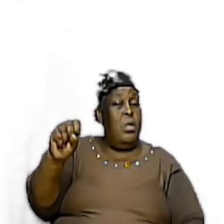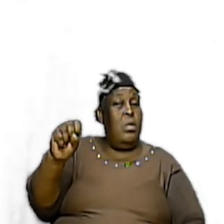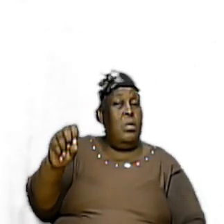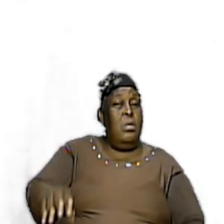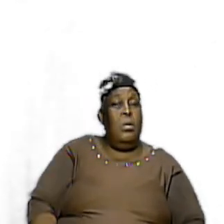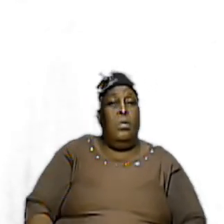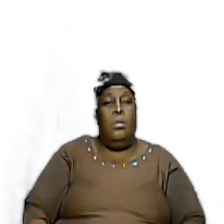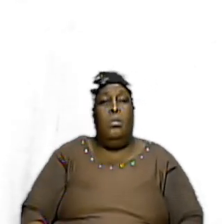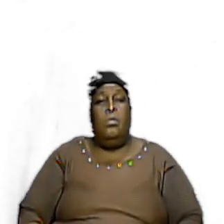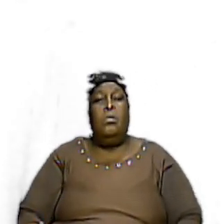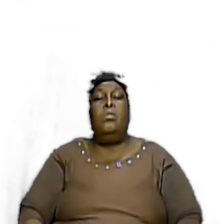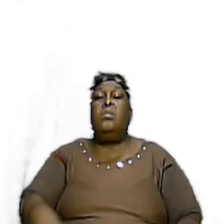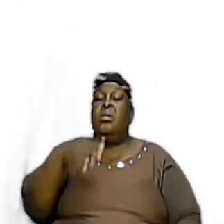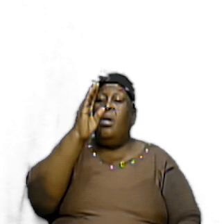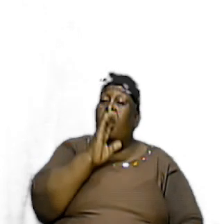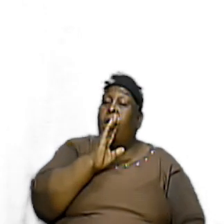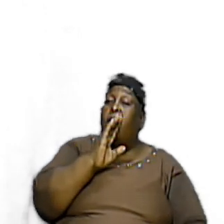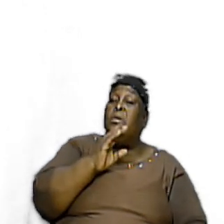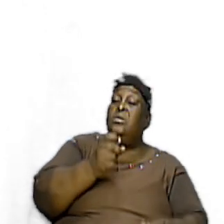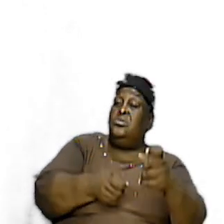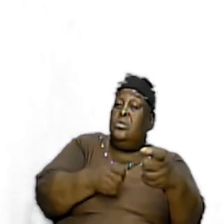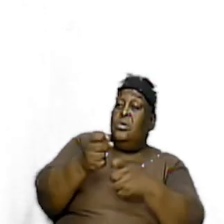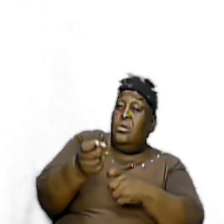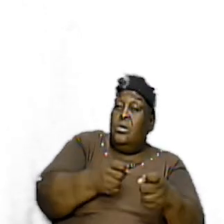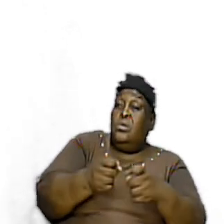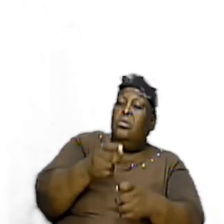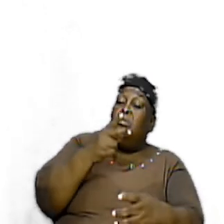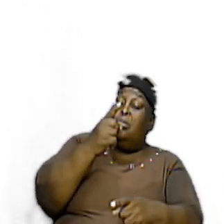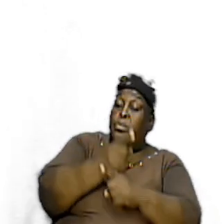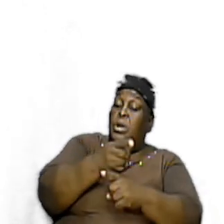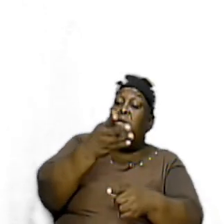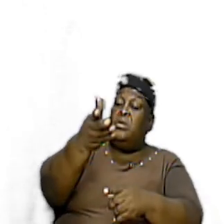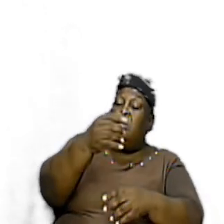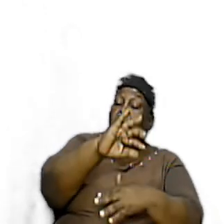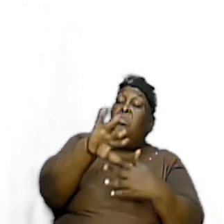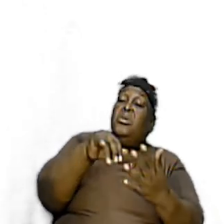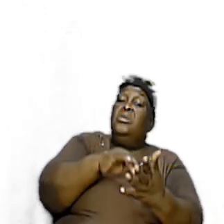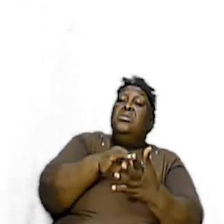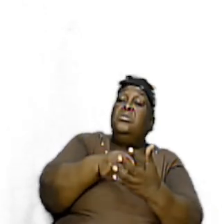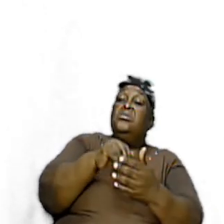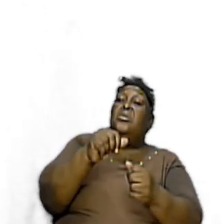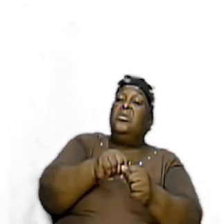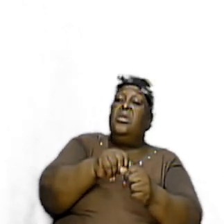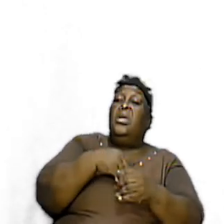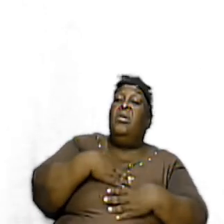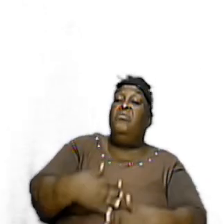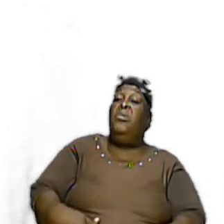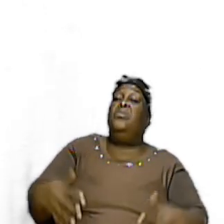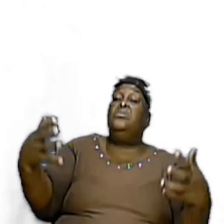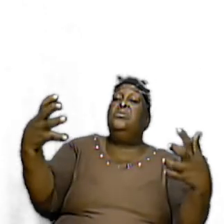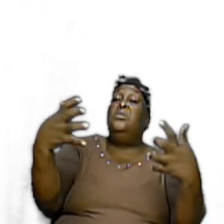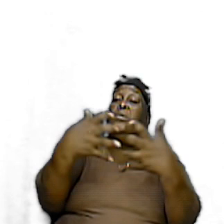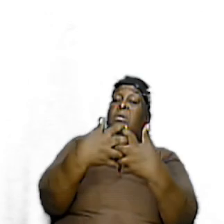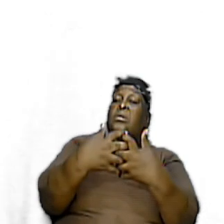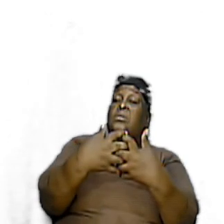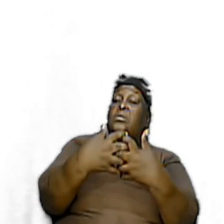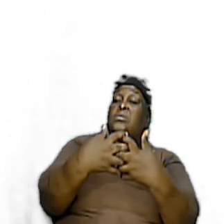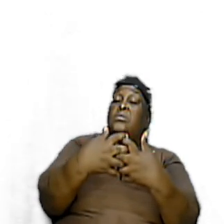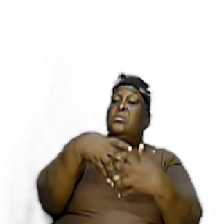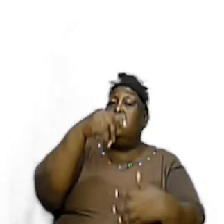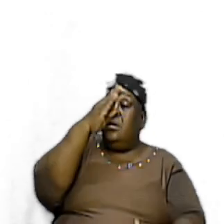So God was in charge He was right there In their midst And everybody Was connected To God